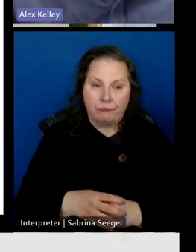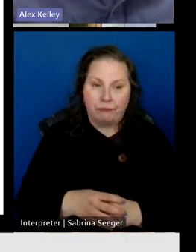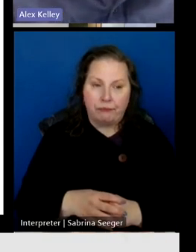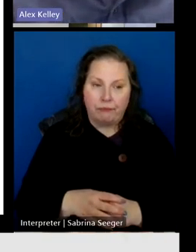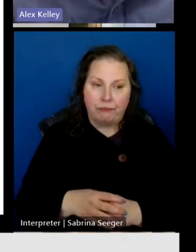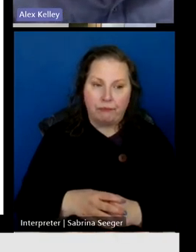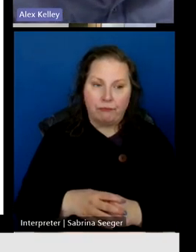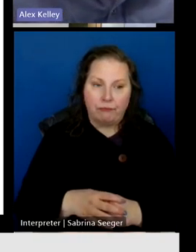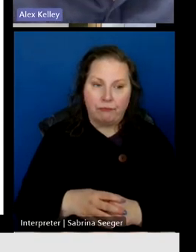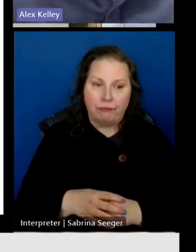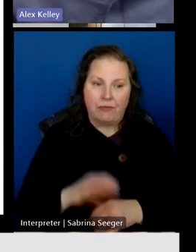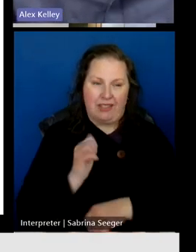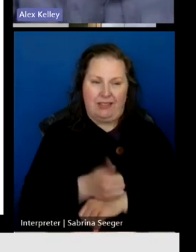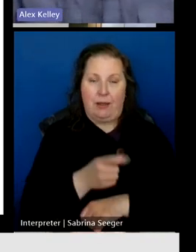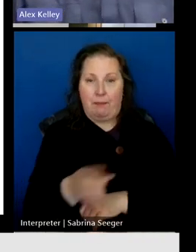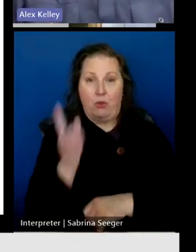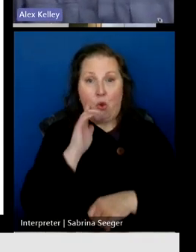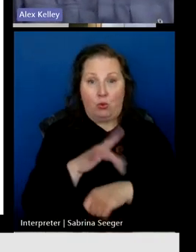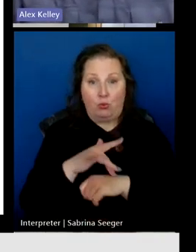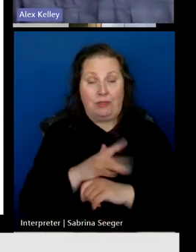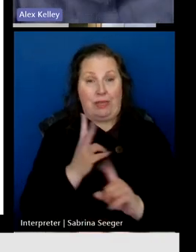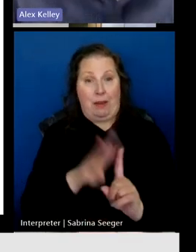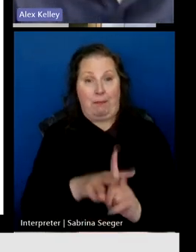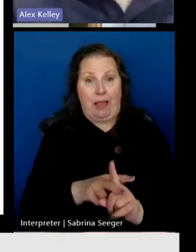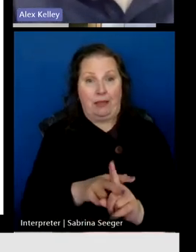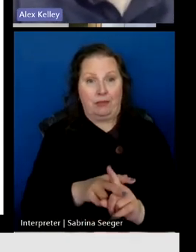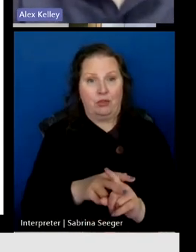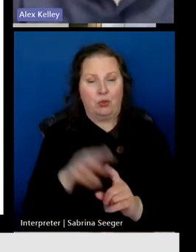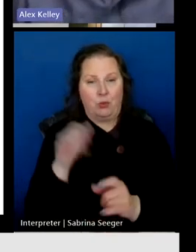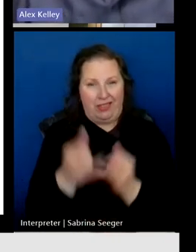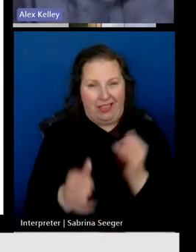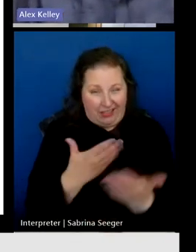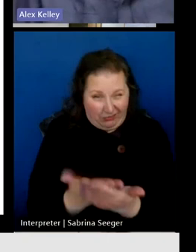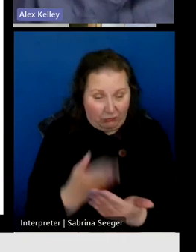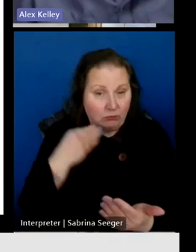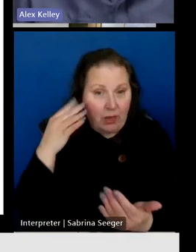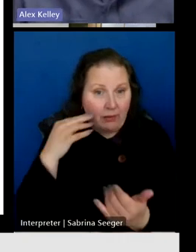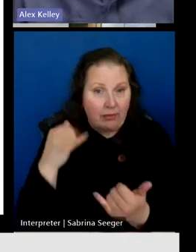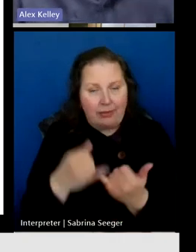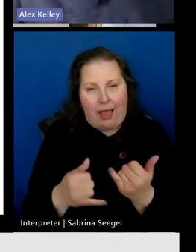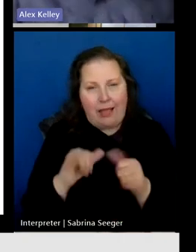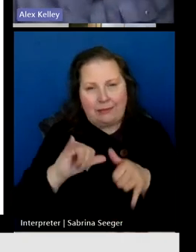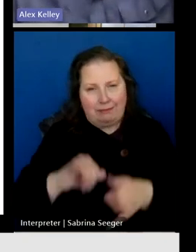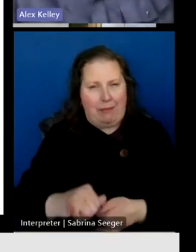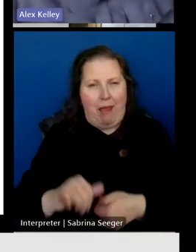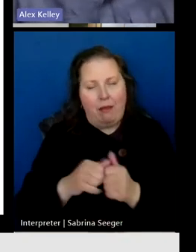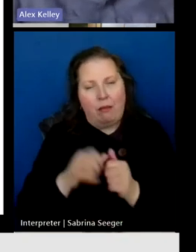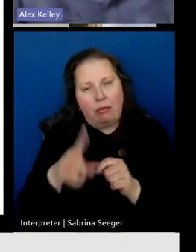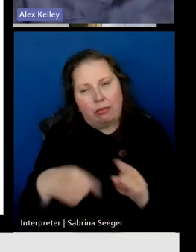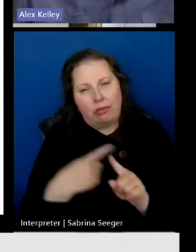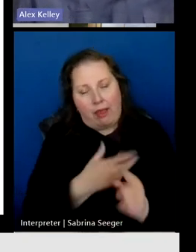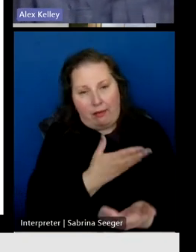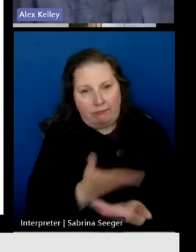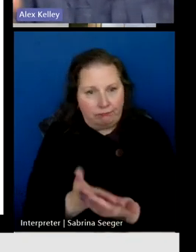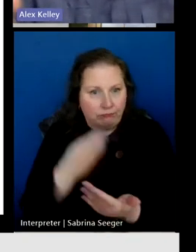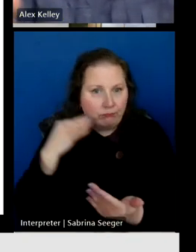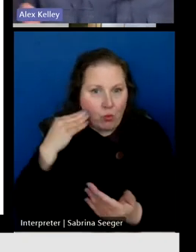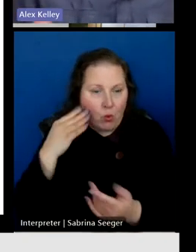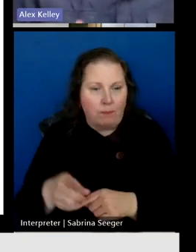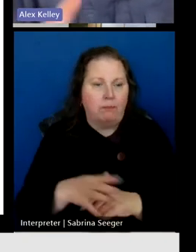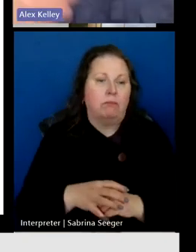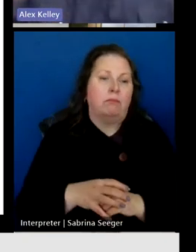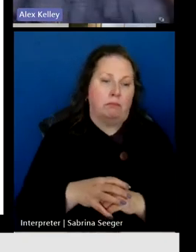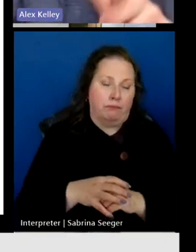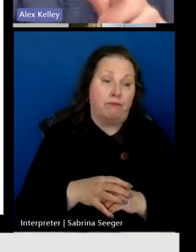how those resources will be applied to last mile broadband. Because of all that work happening in parallel, and because this